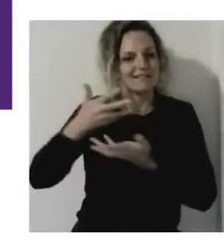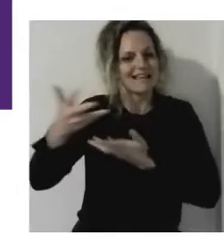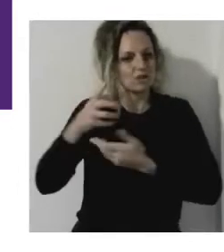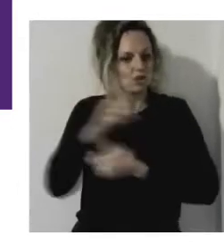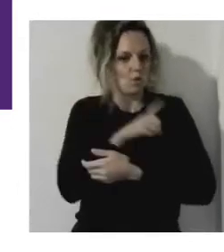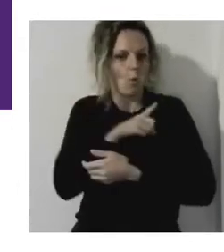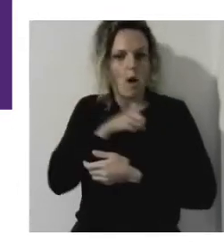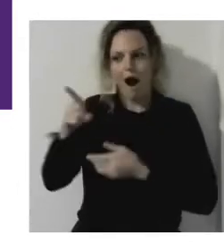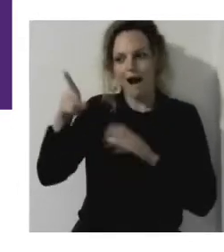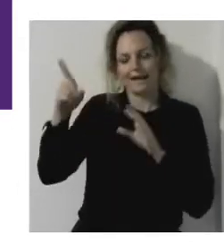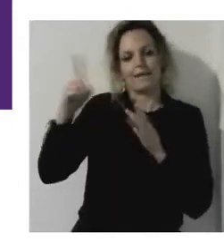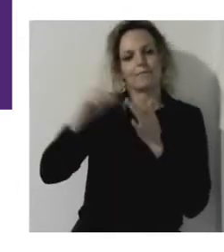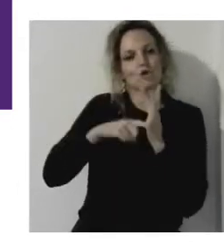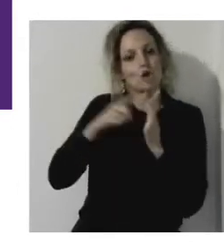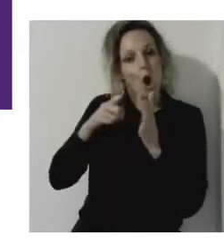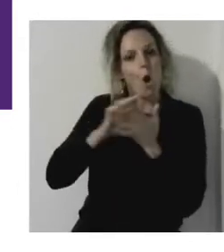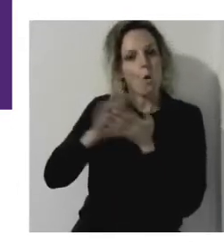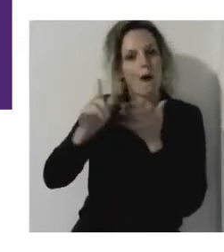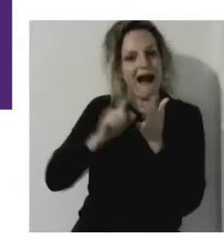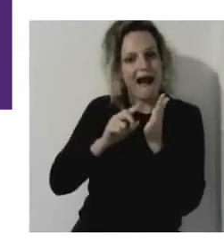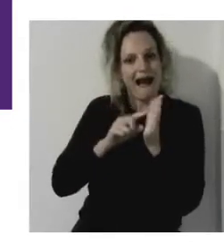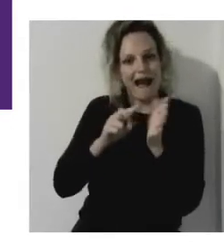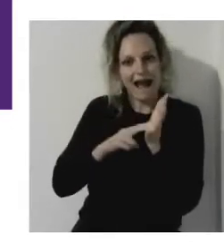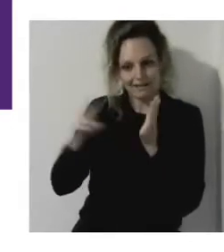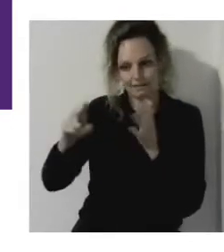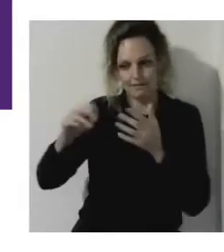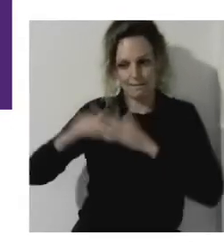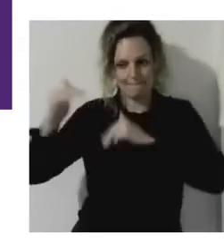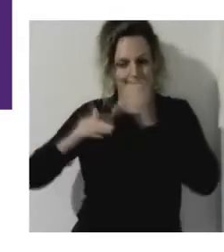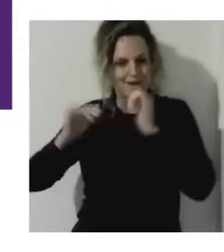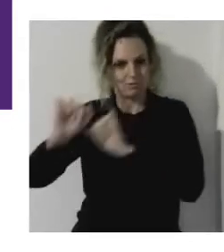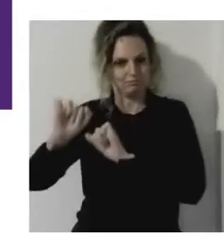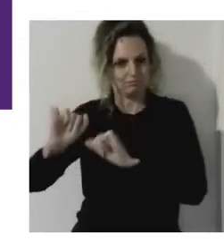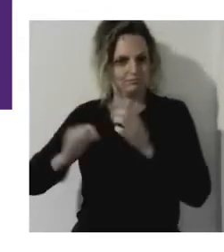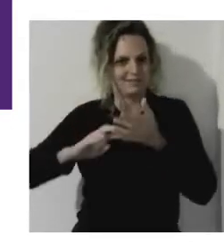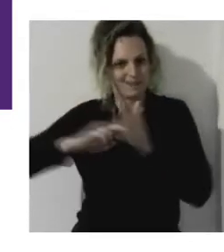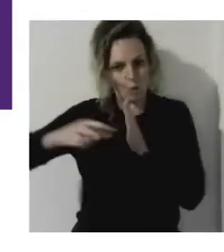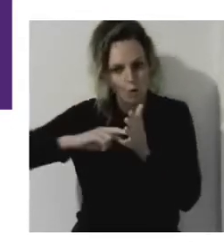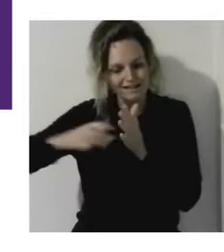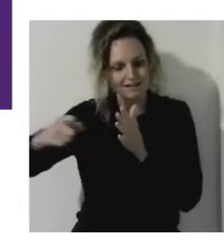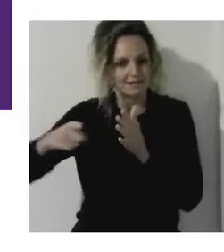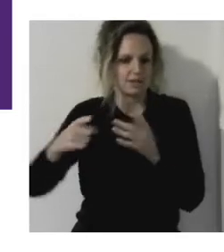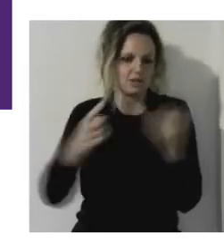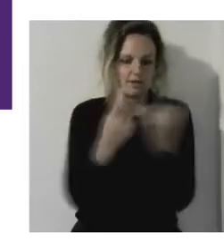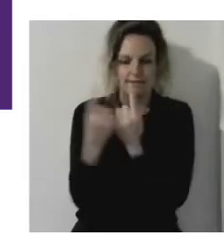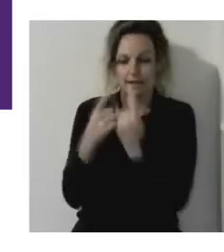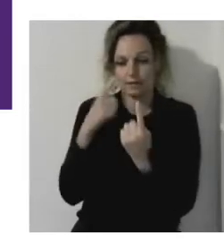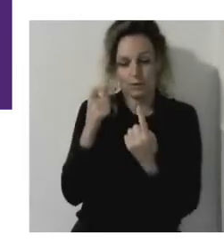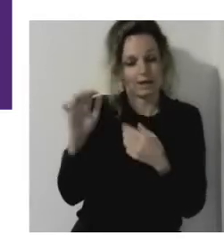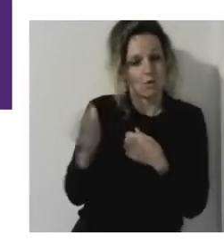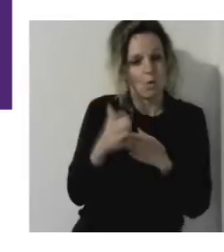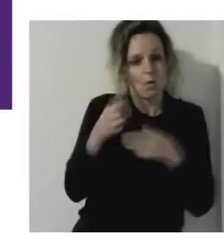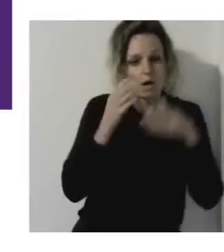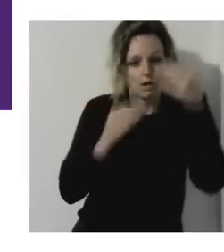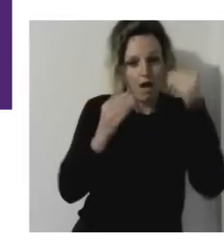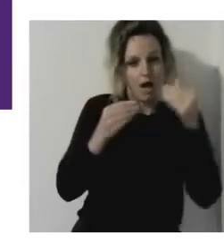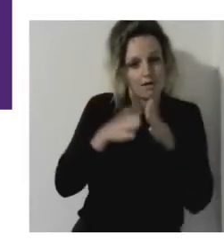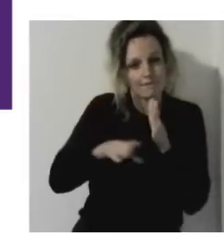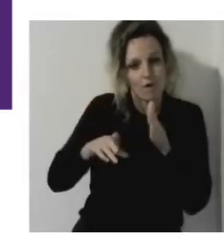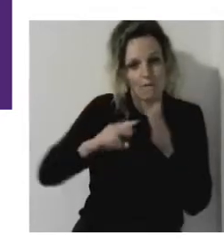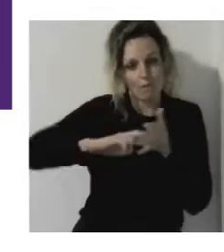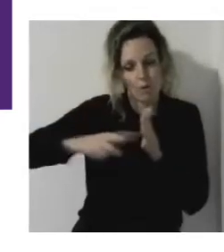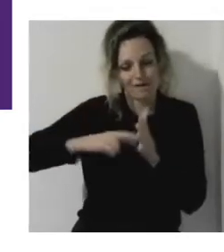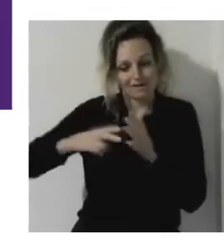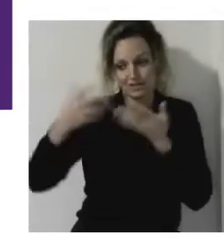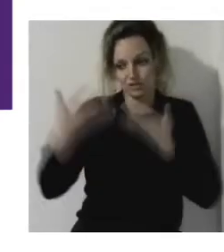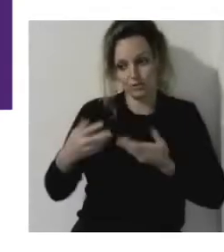in the way that he did. And some of the examples that, you know, we can all learn from in terms of organisations we're building around us. So over to you, Rama and Johan.